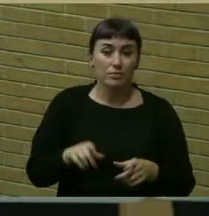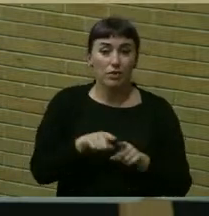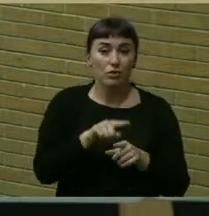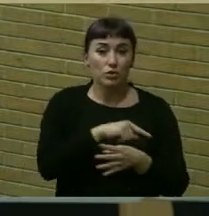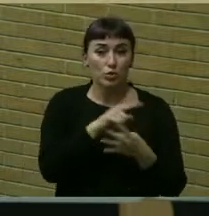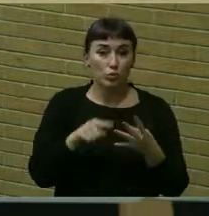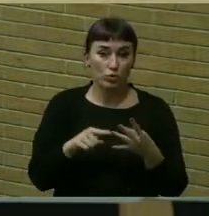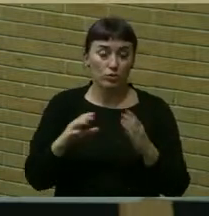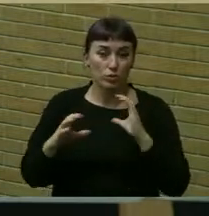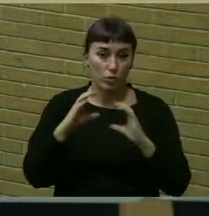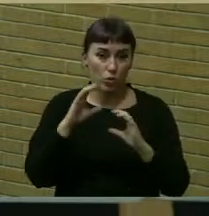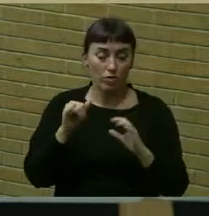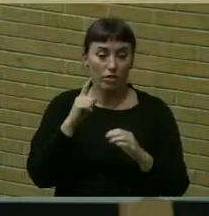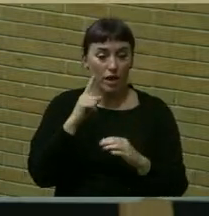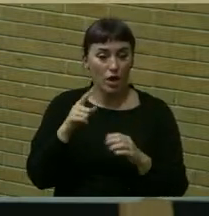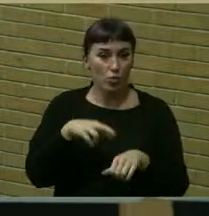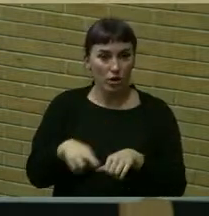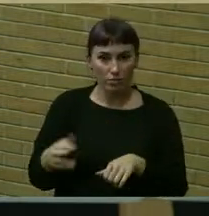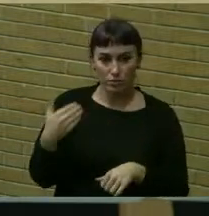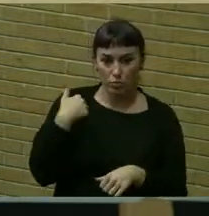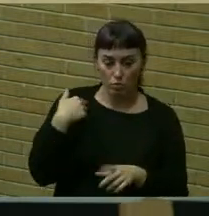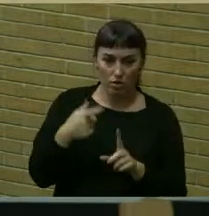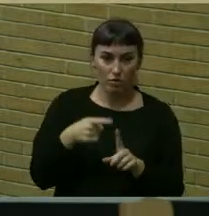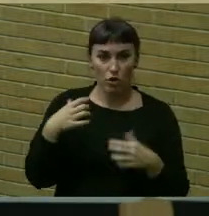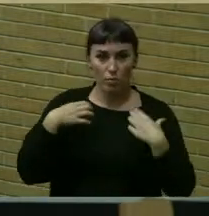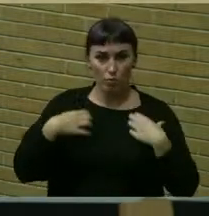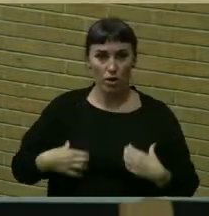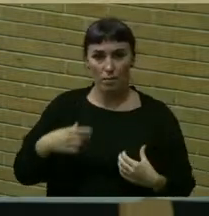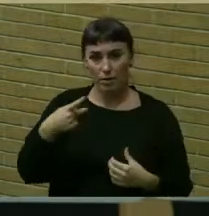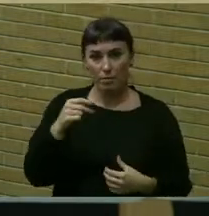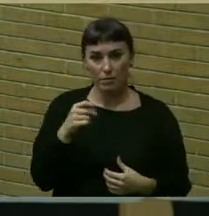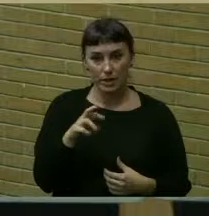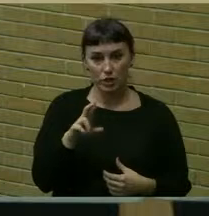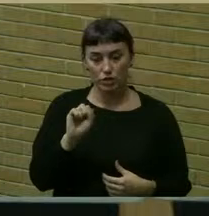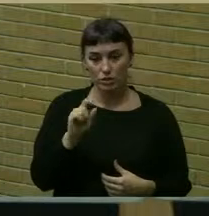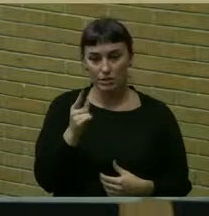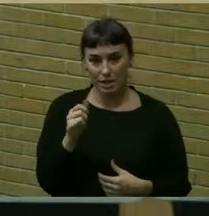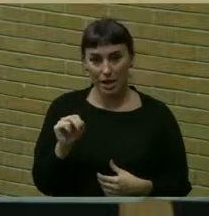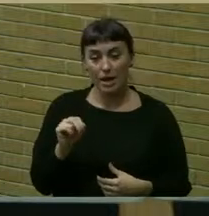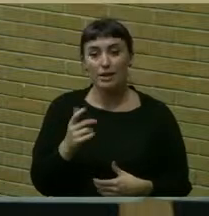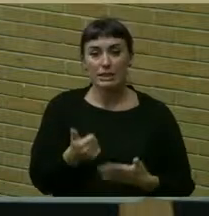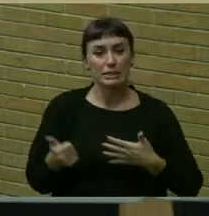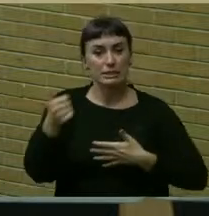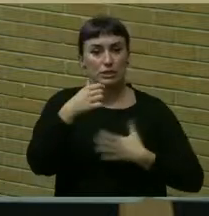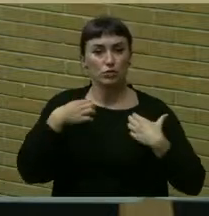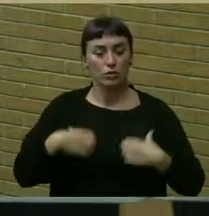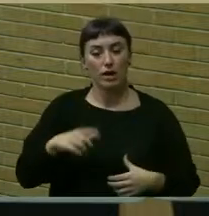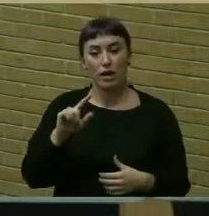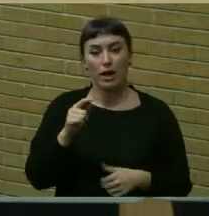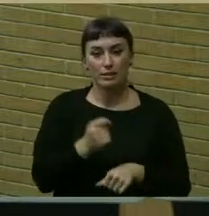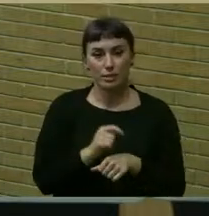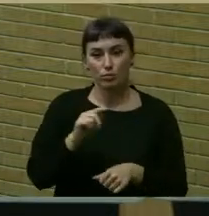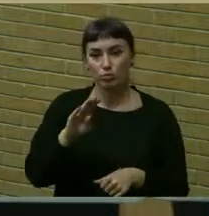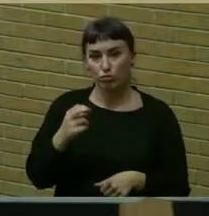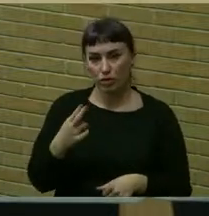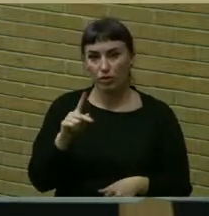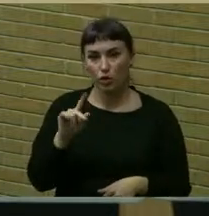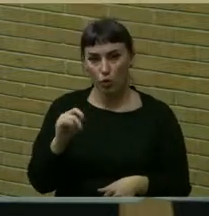also have a communication that i referenced earlier from rabbi peter stein senior rabbi at temple birth kodesh